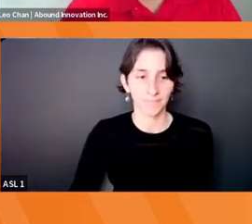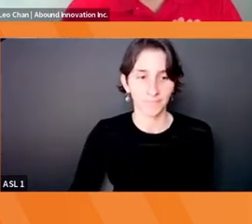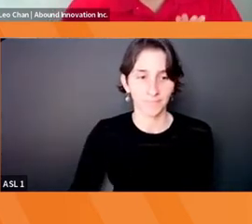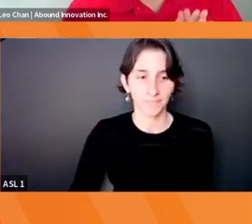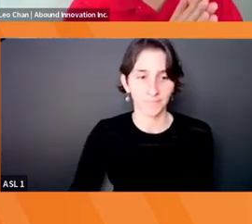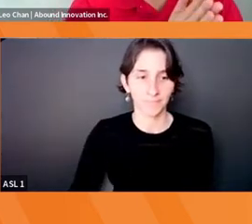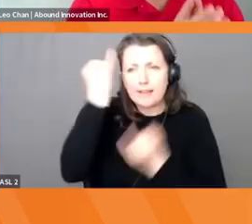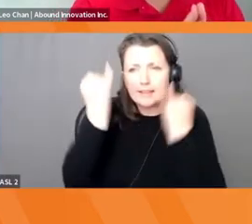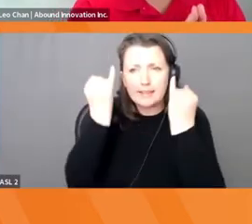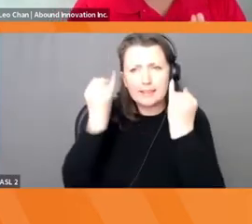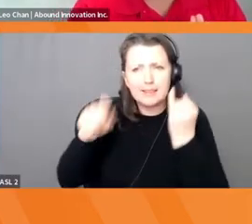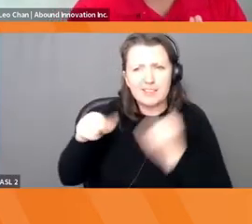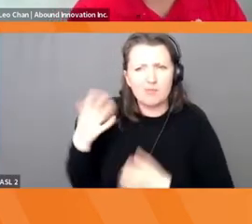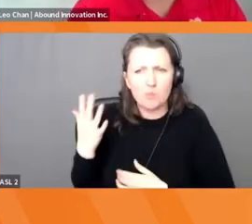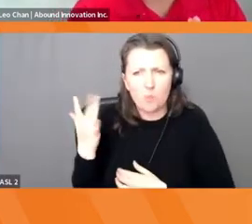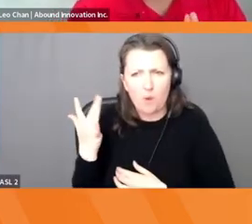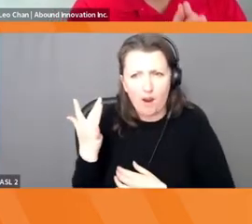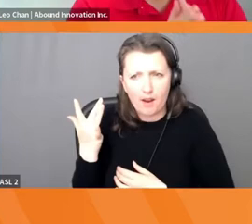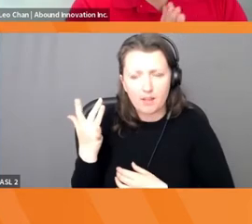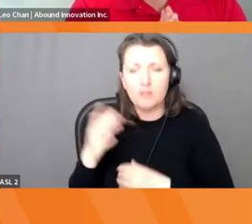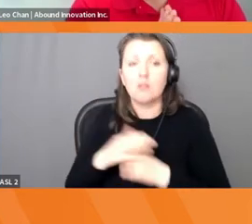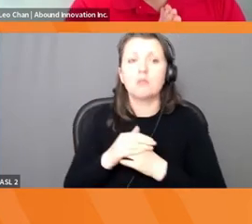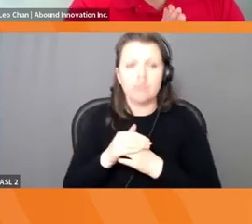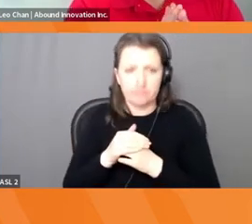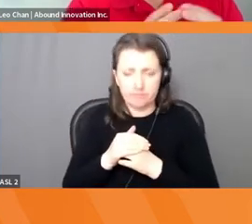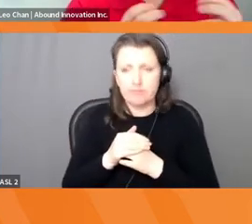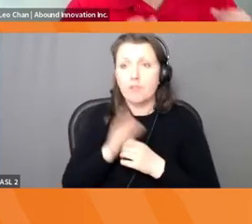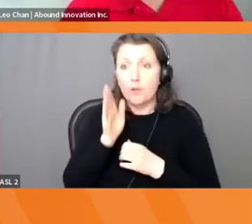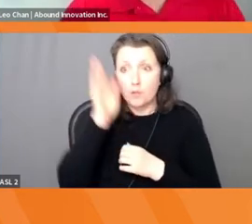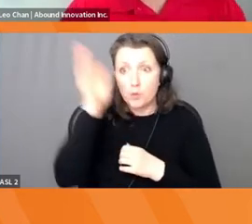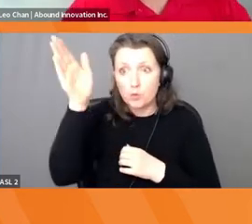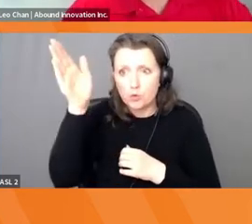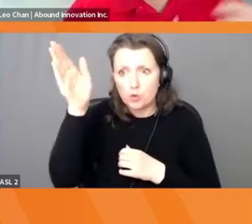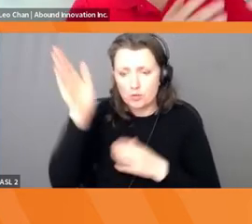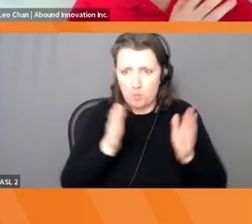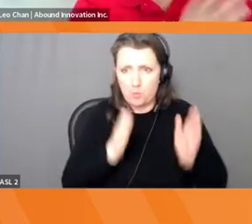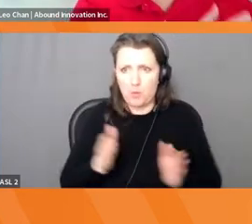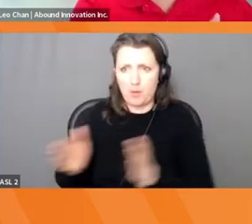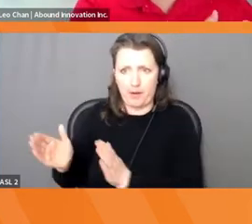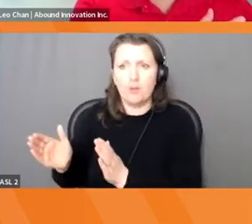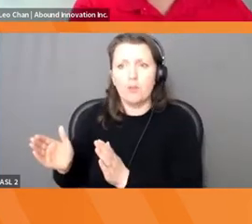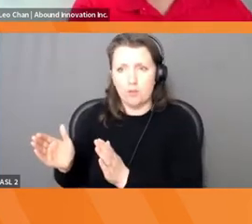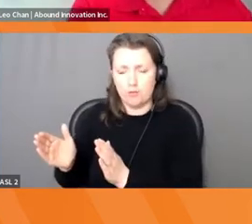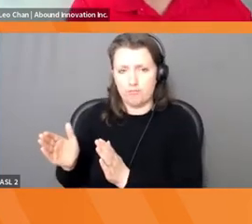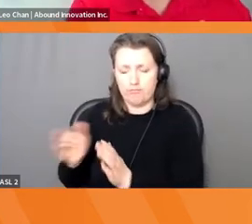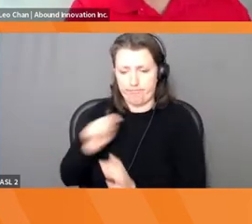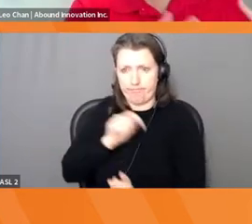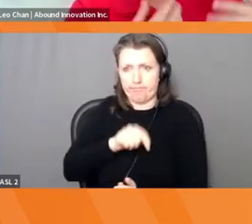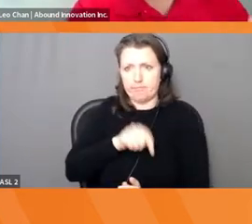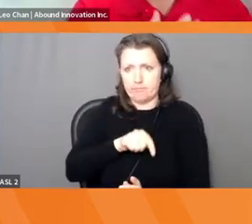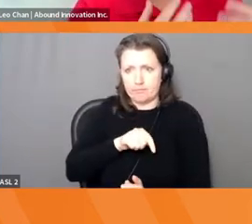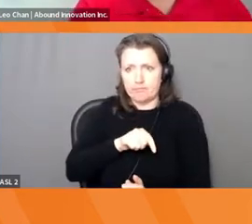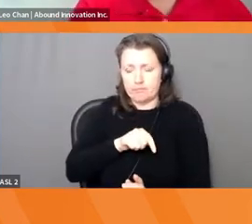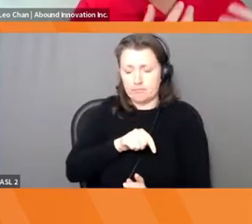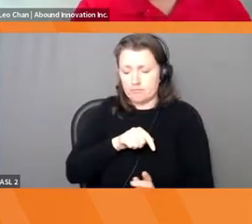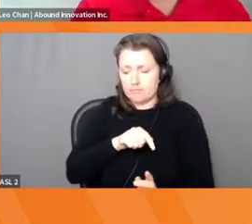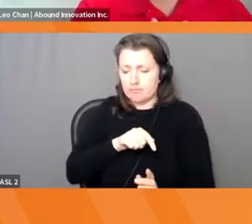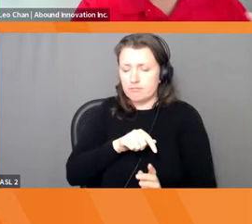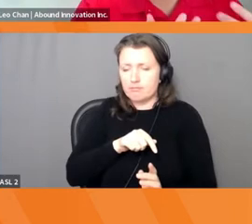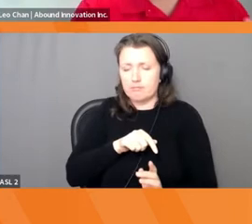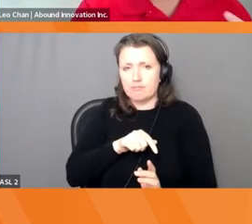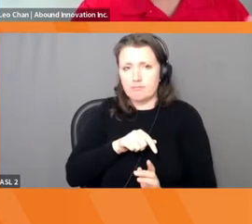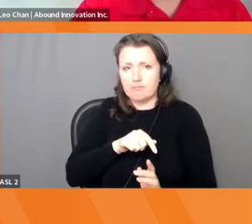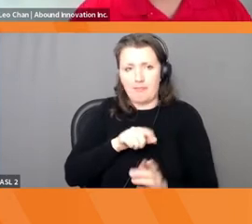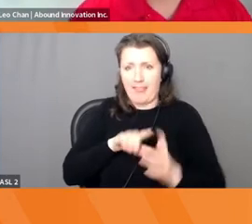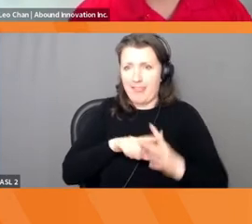First of all, it prepares you for the future. So if you think about what I started this presentation with, it really does, it helps you prepare